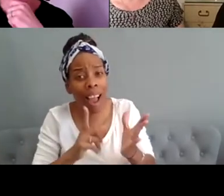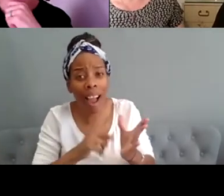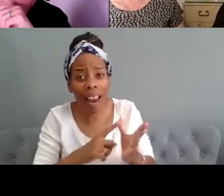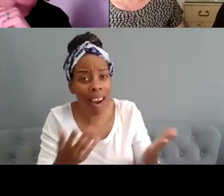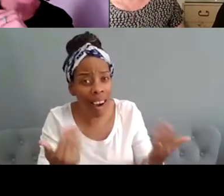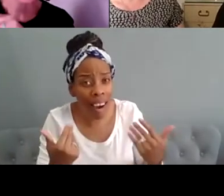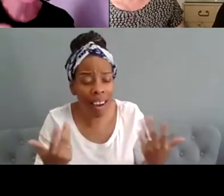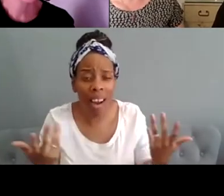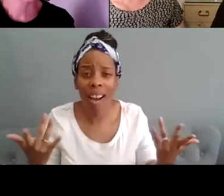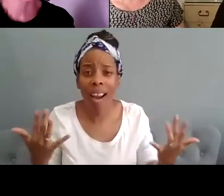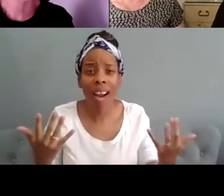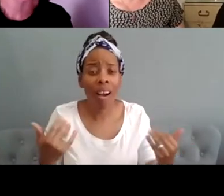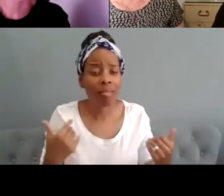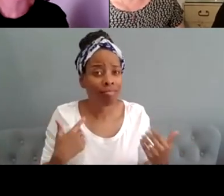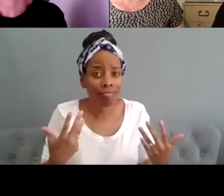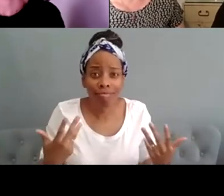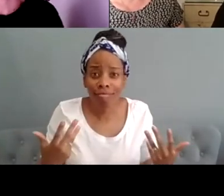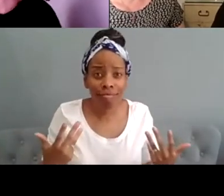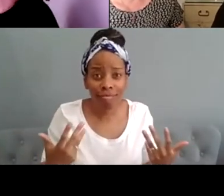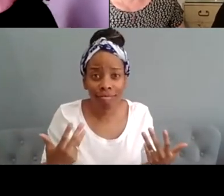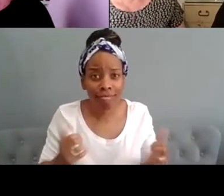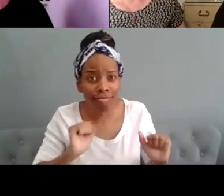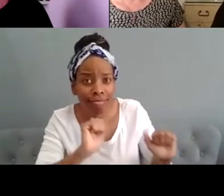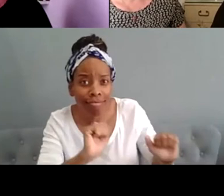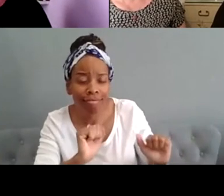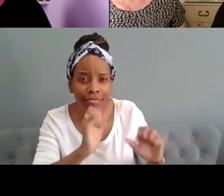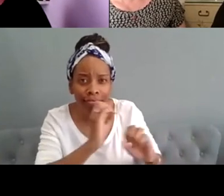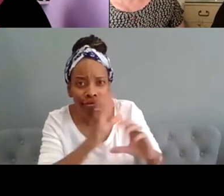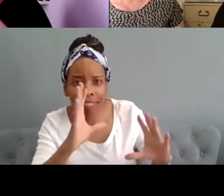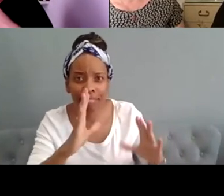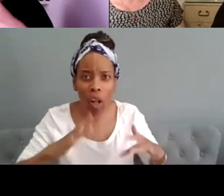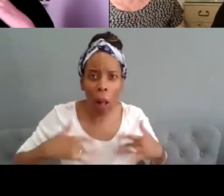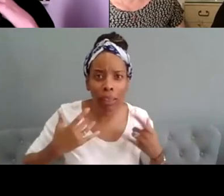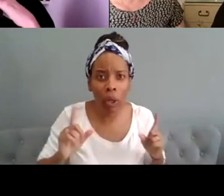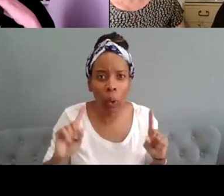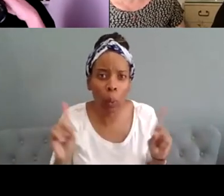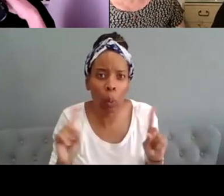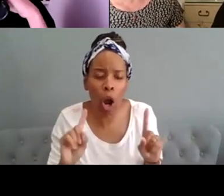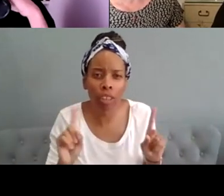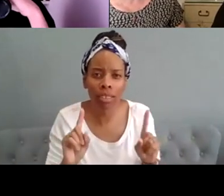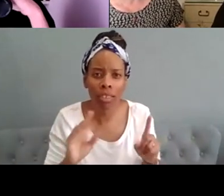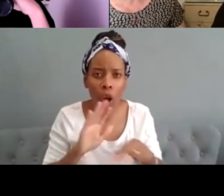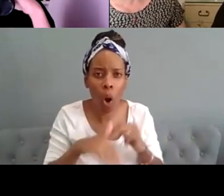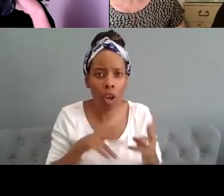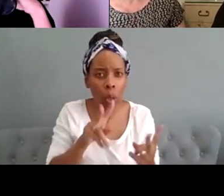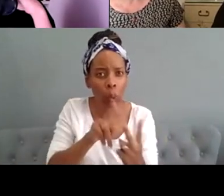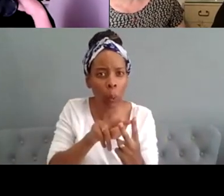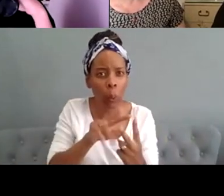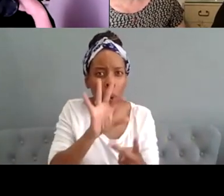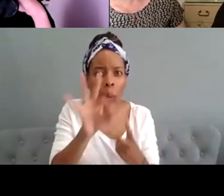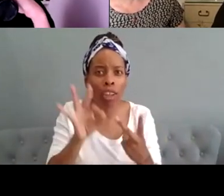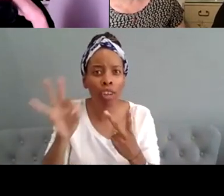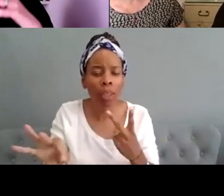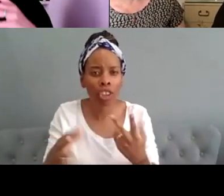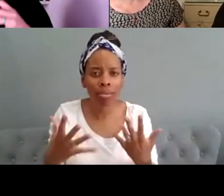let let us uh have have a bit of your take of of how you kind of see these these uh questions and these